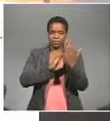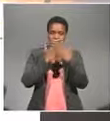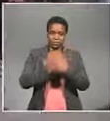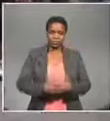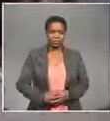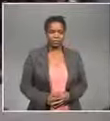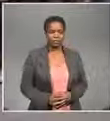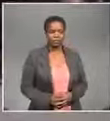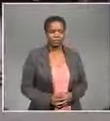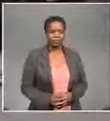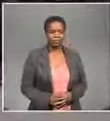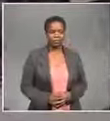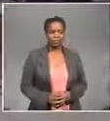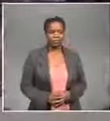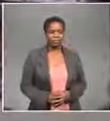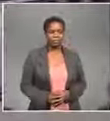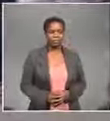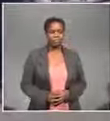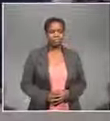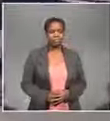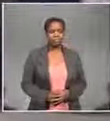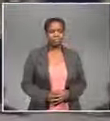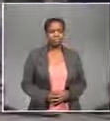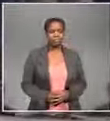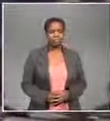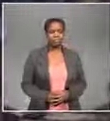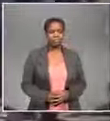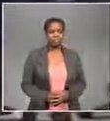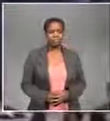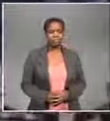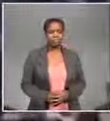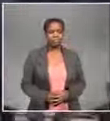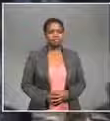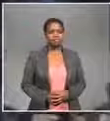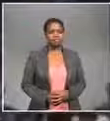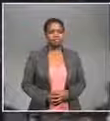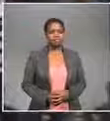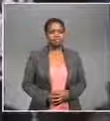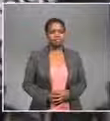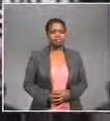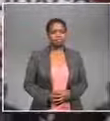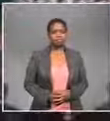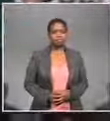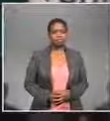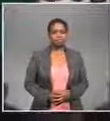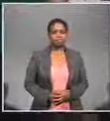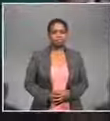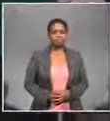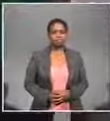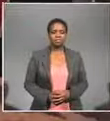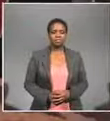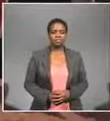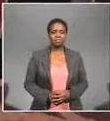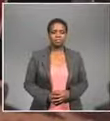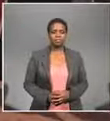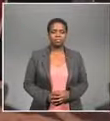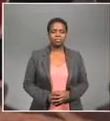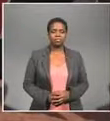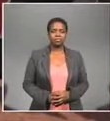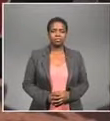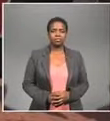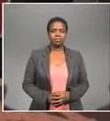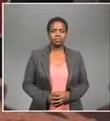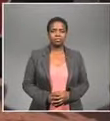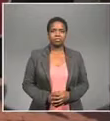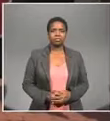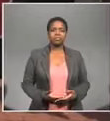supporters